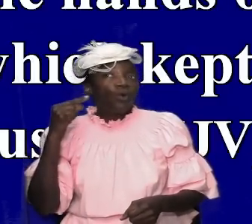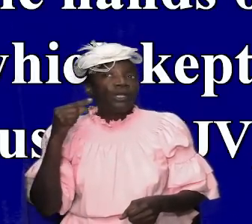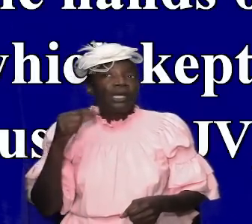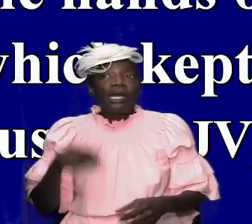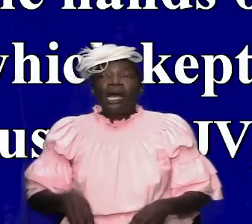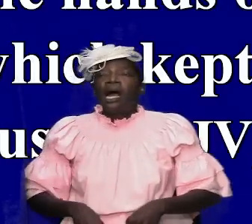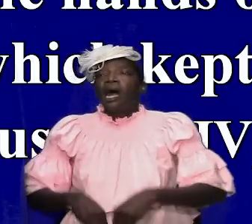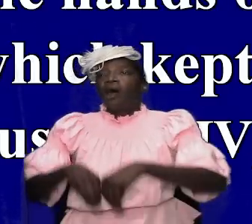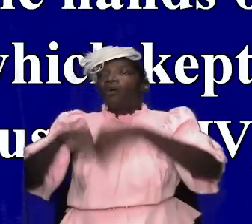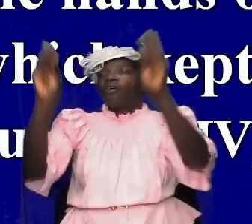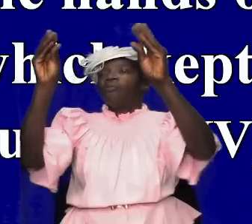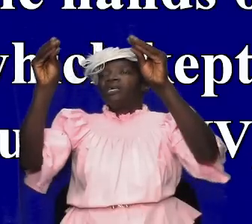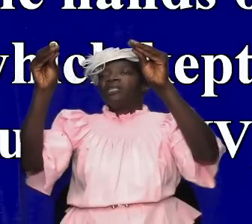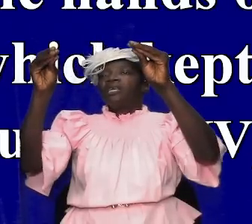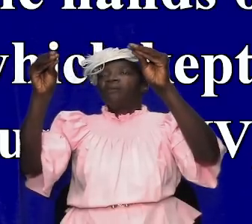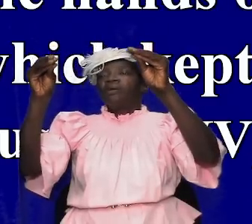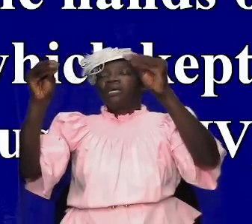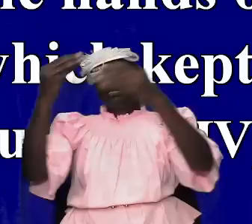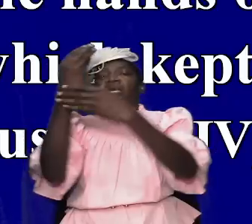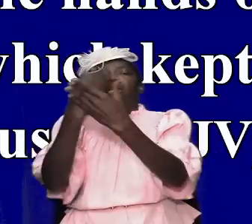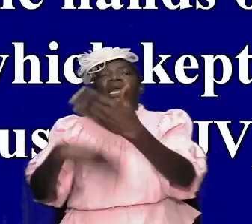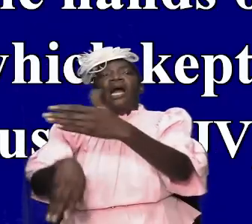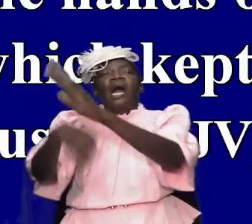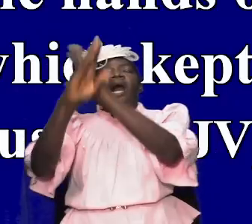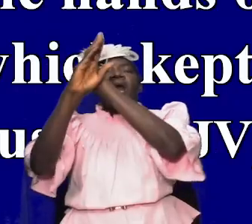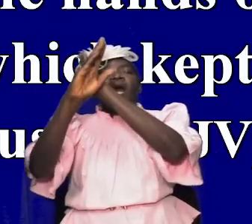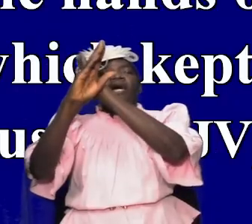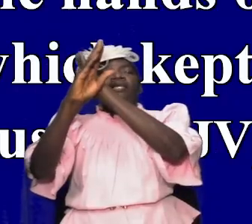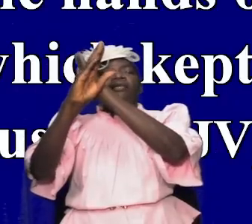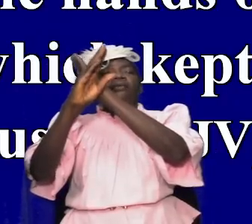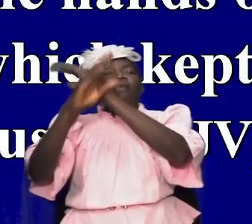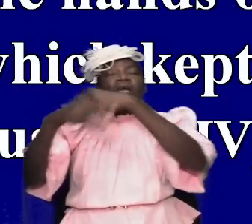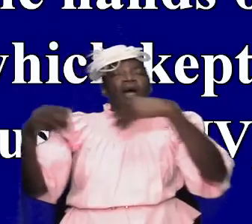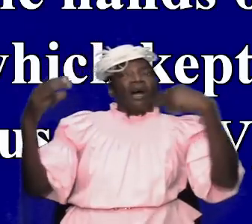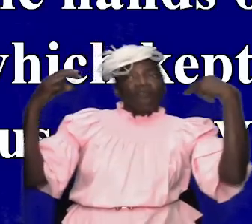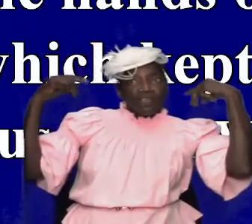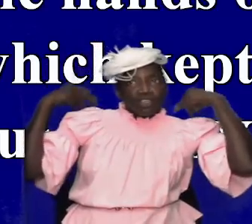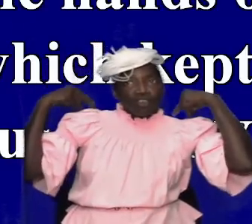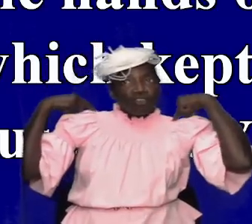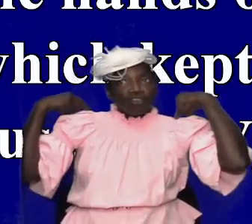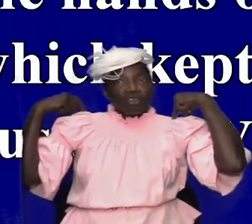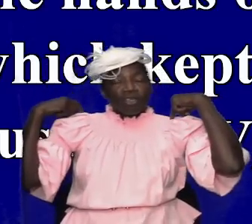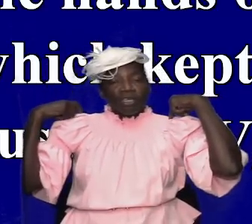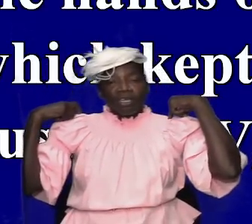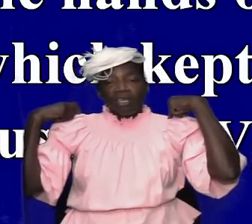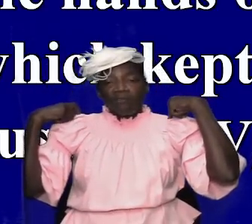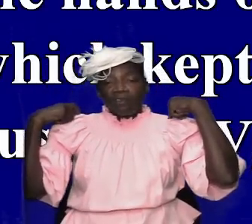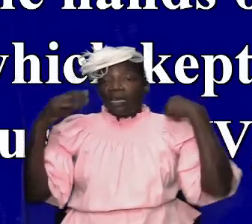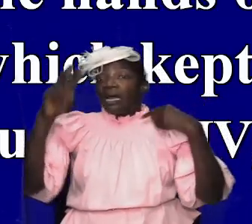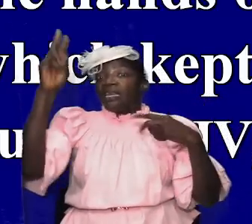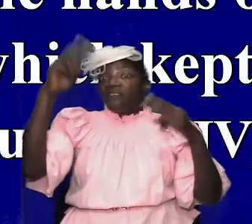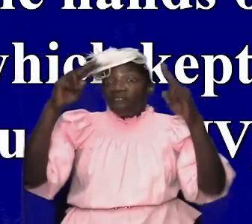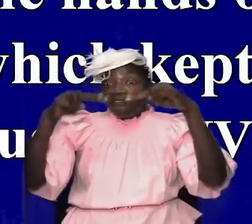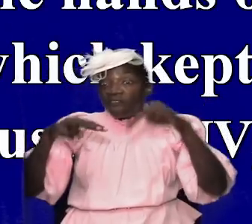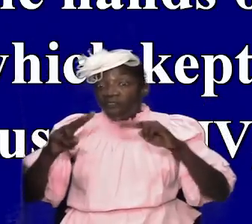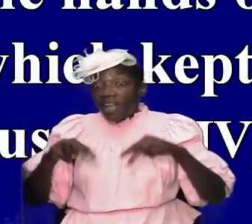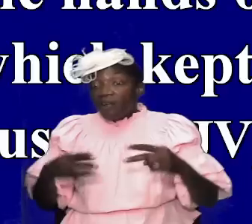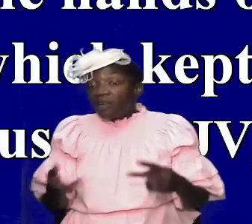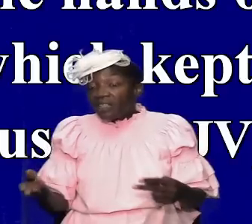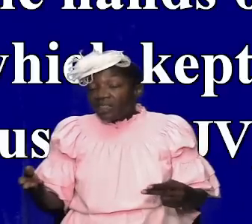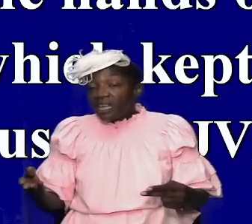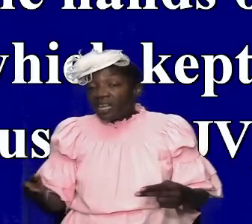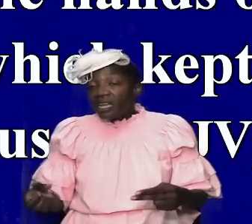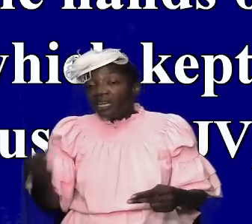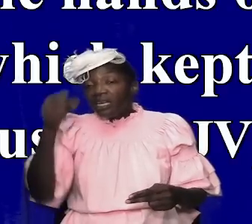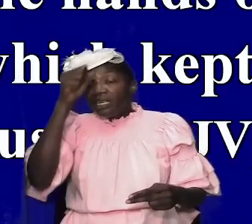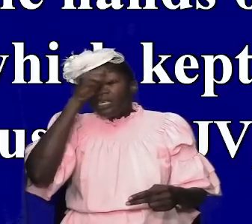them into the hands of the chief of the god the very thing that solomon did robom is